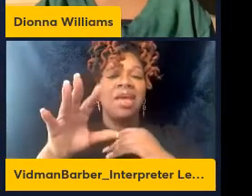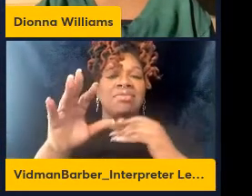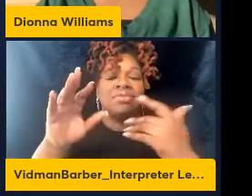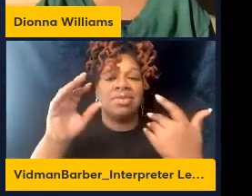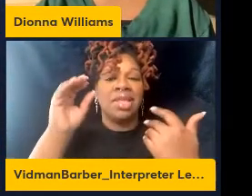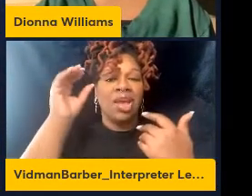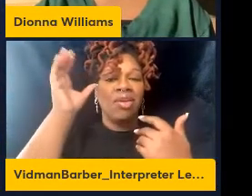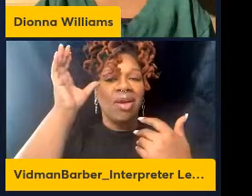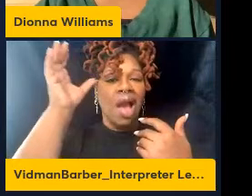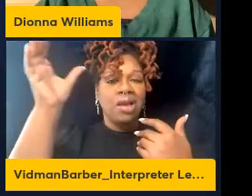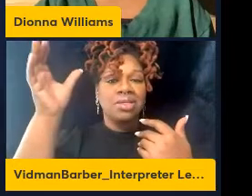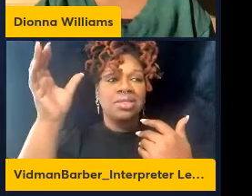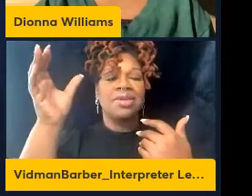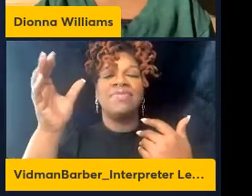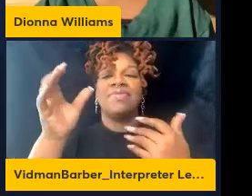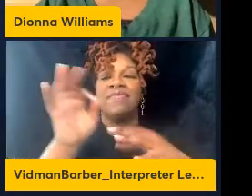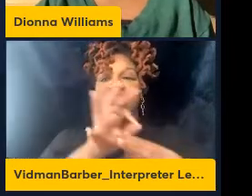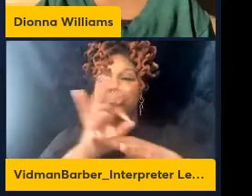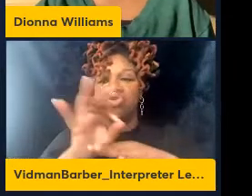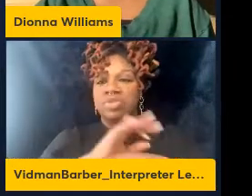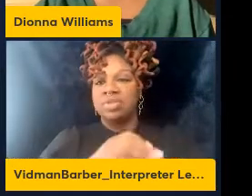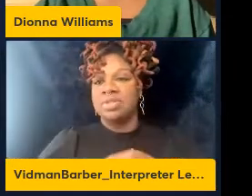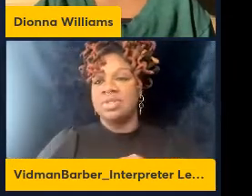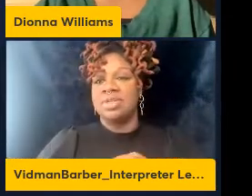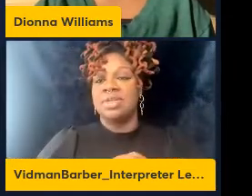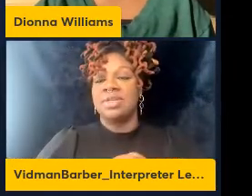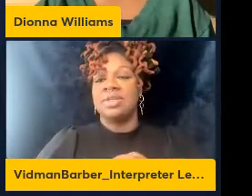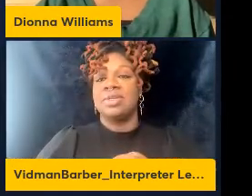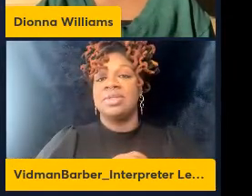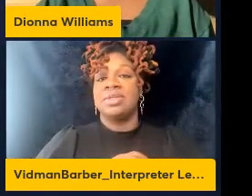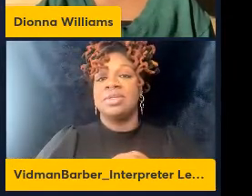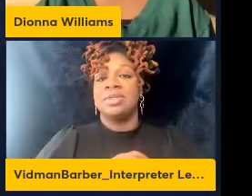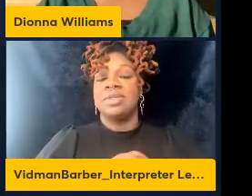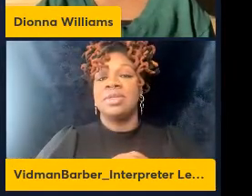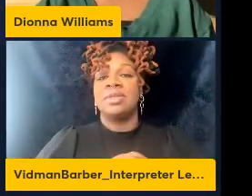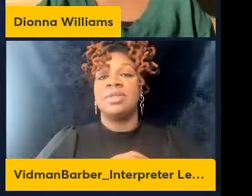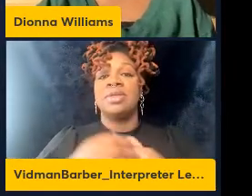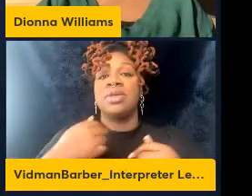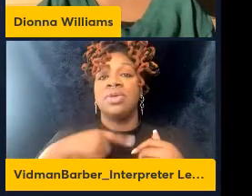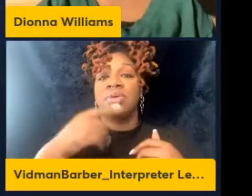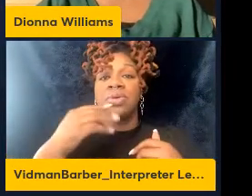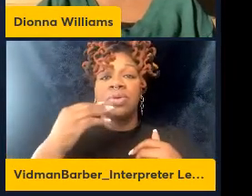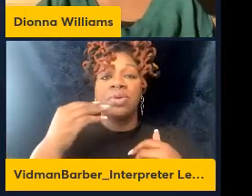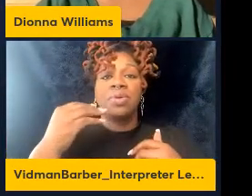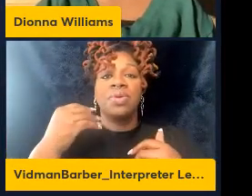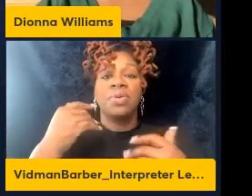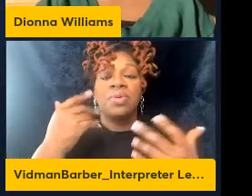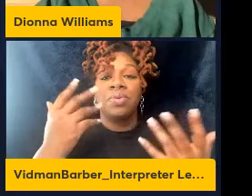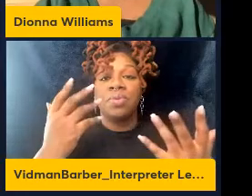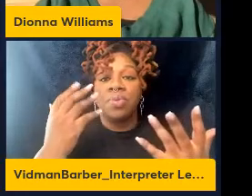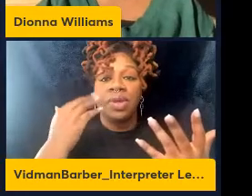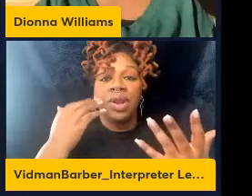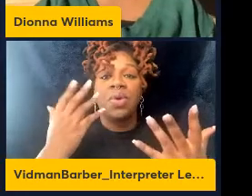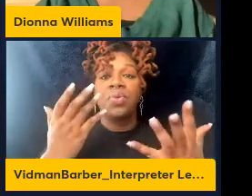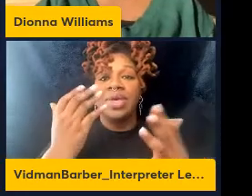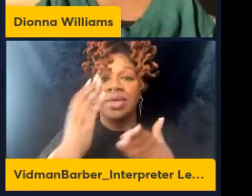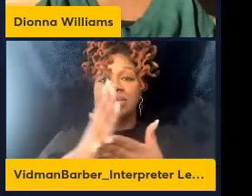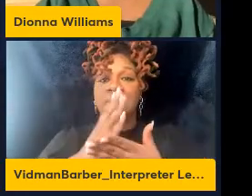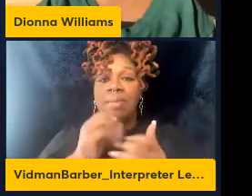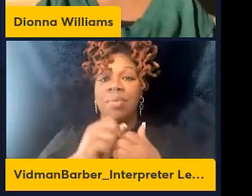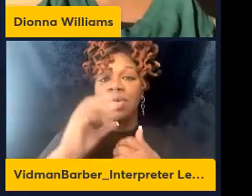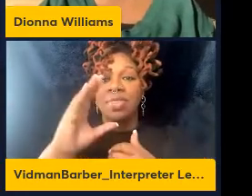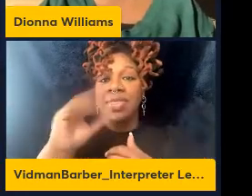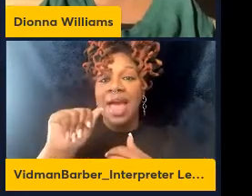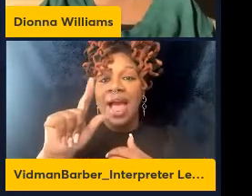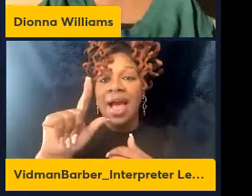we've set out to find ways to limit this inflammation. We know that we can stop them from beginning again by looking at Alcam, but we're trying to see